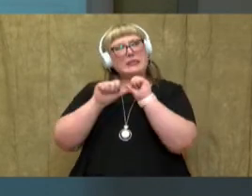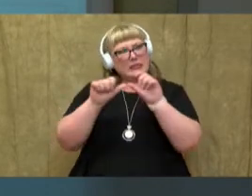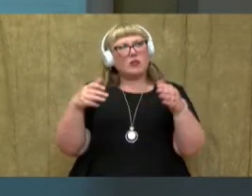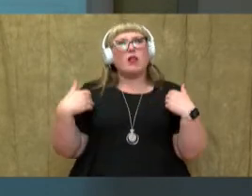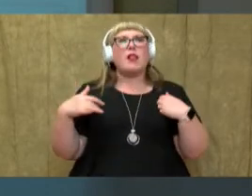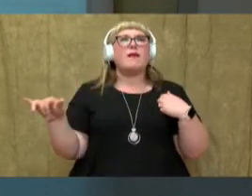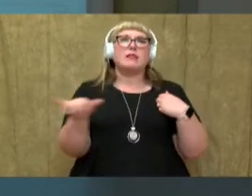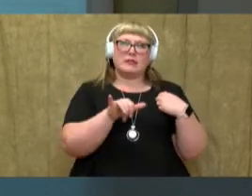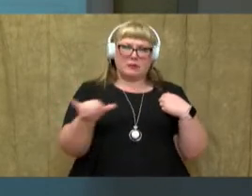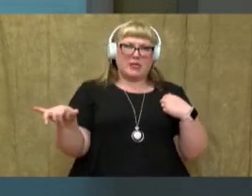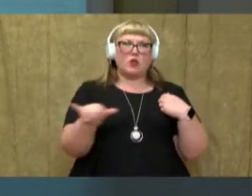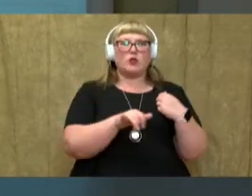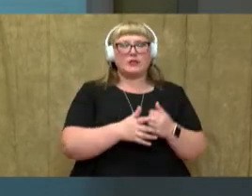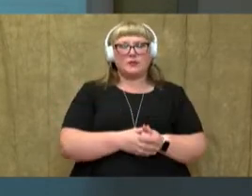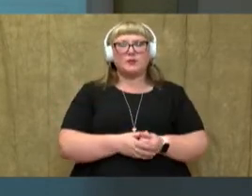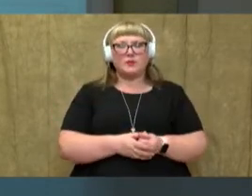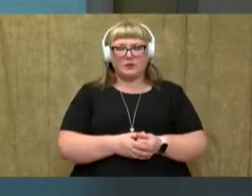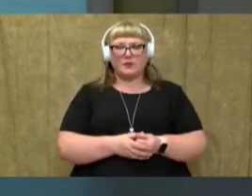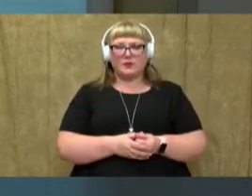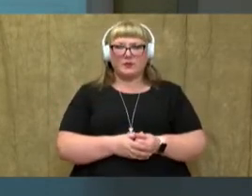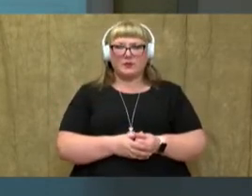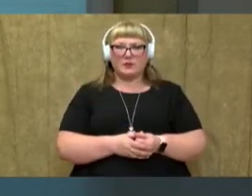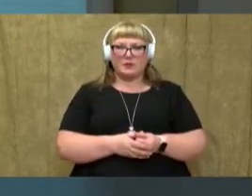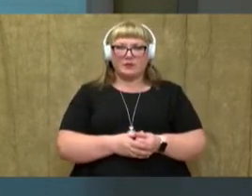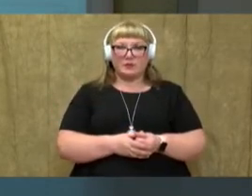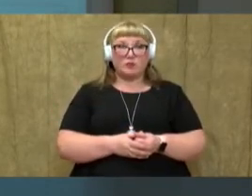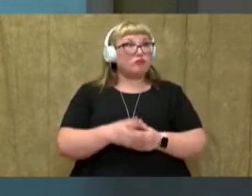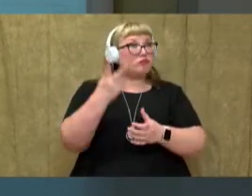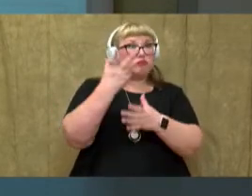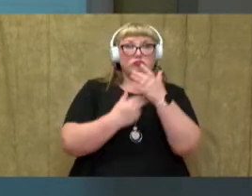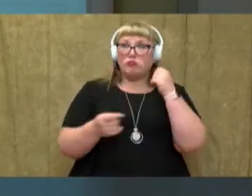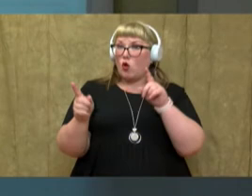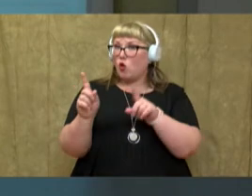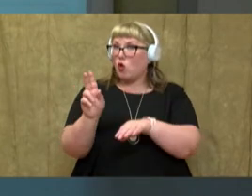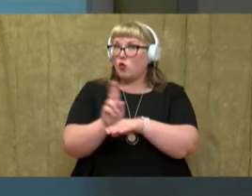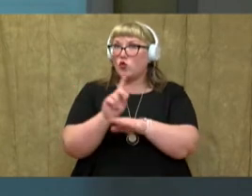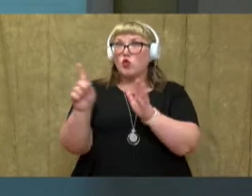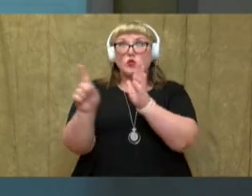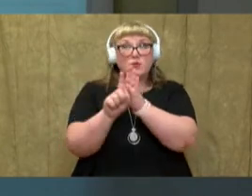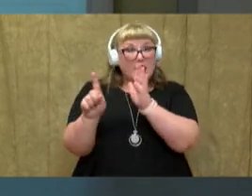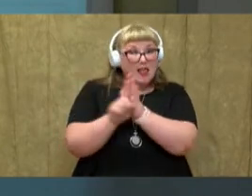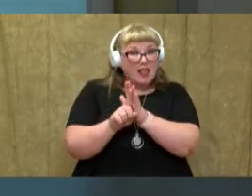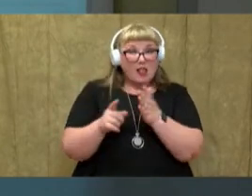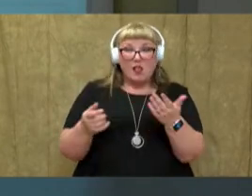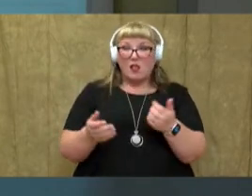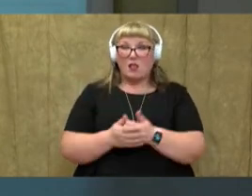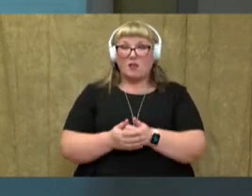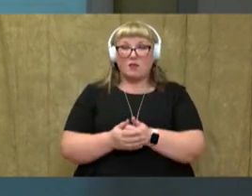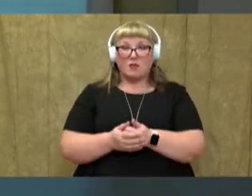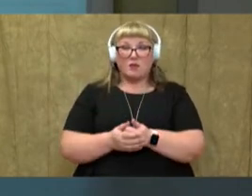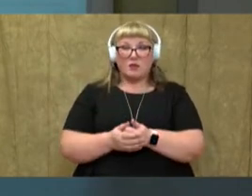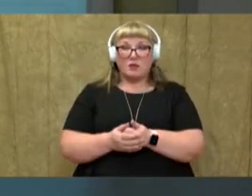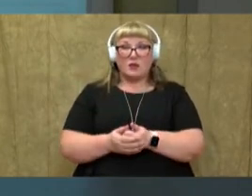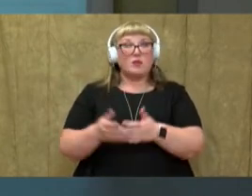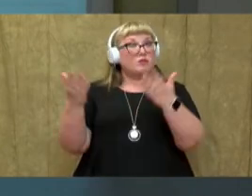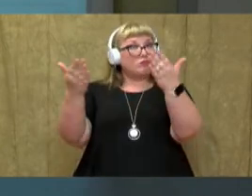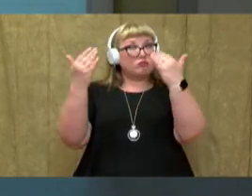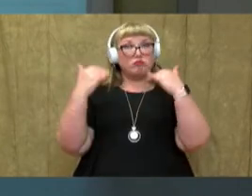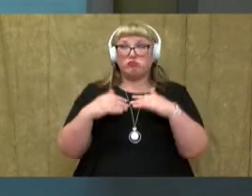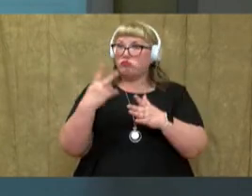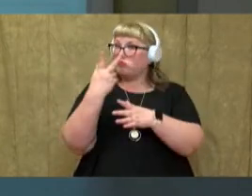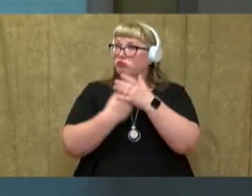some ways that school long ago and today are the same. We both use bells to ring to let us know when school is beginning.